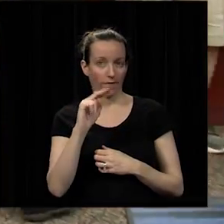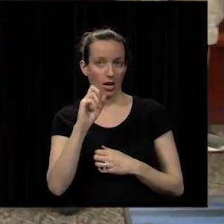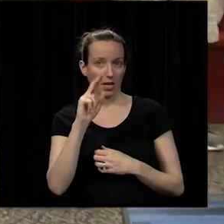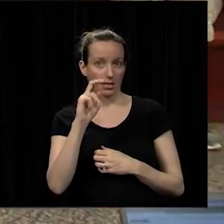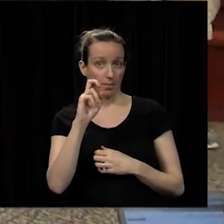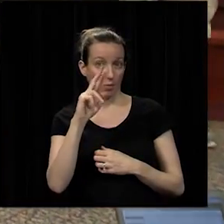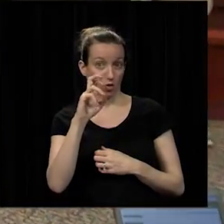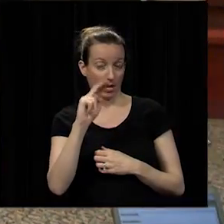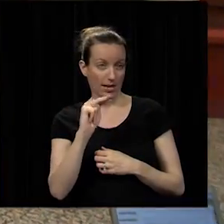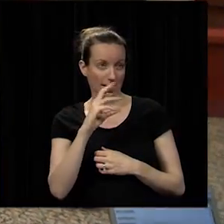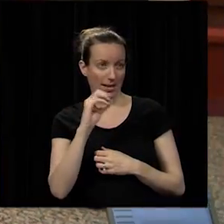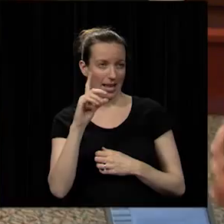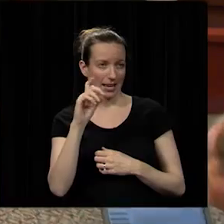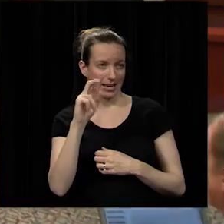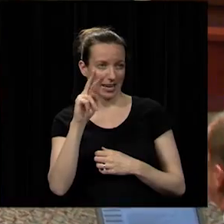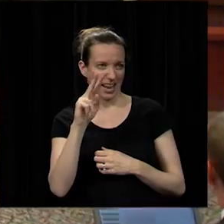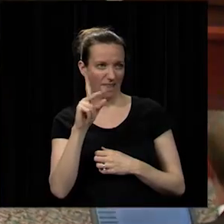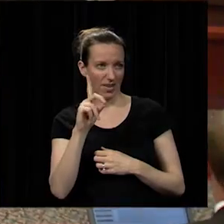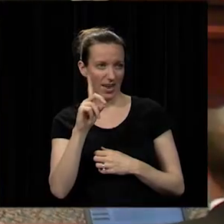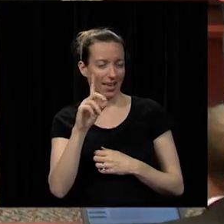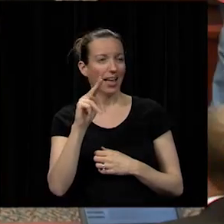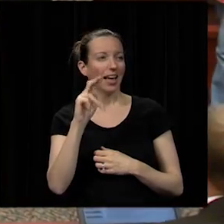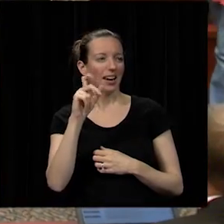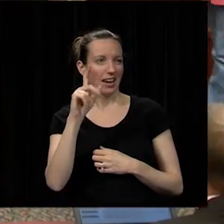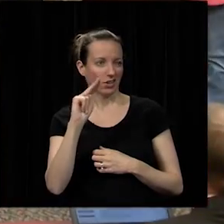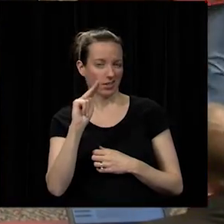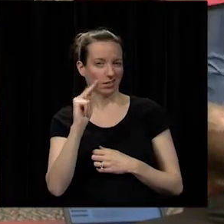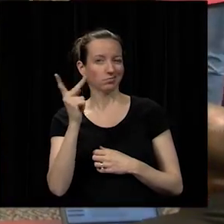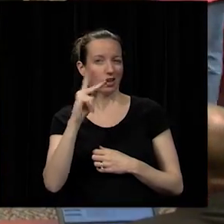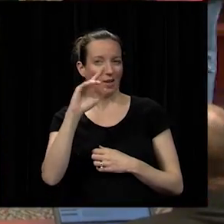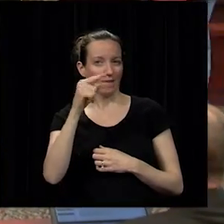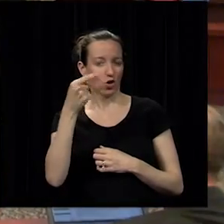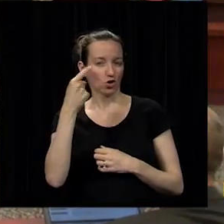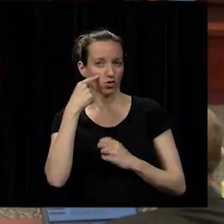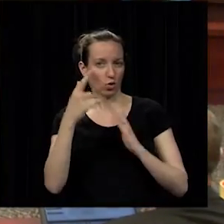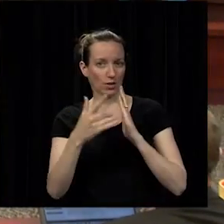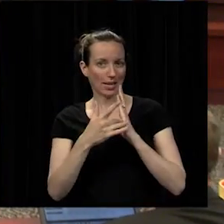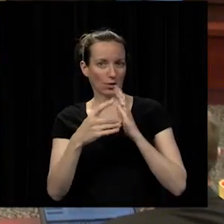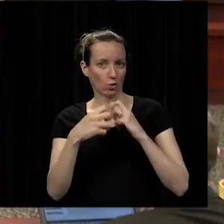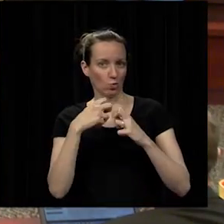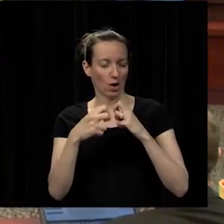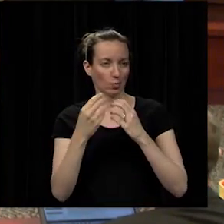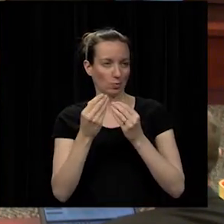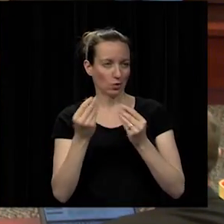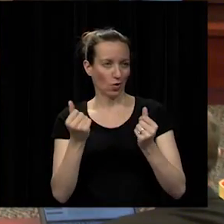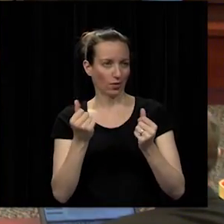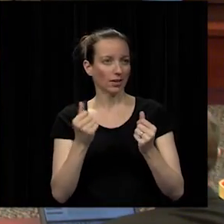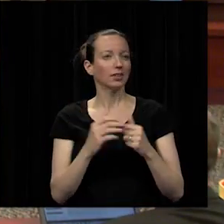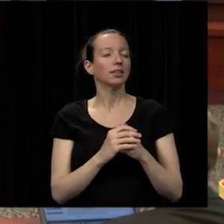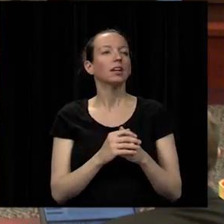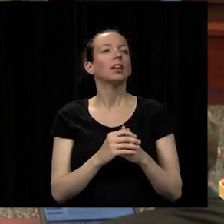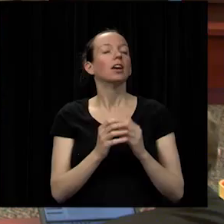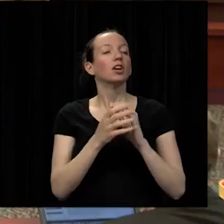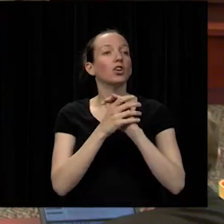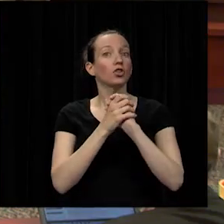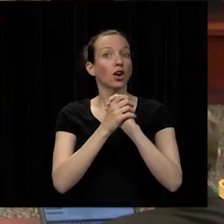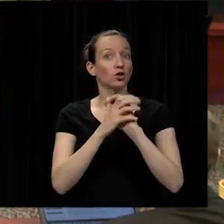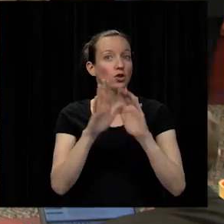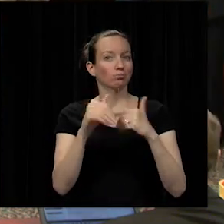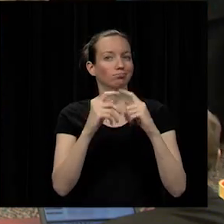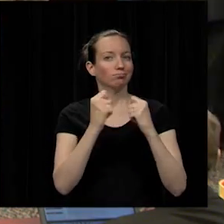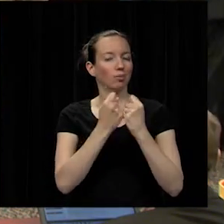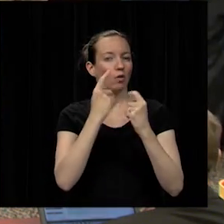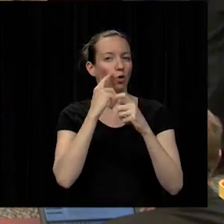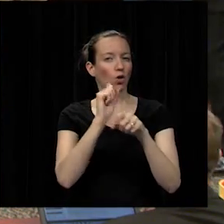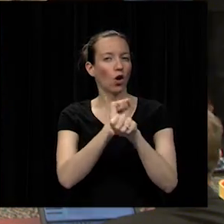can you wave for me thank you placed first in technical problem solving congratulations to the entire team for your